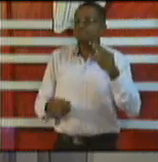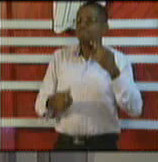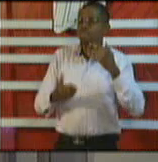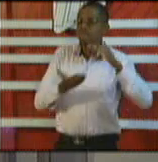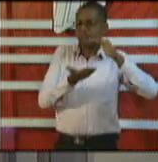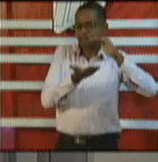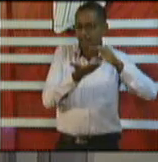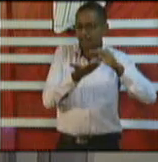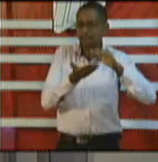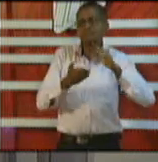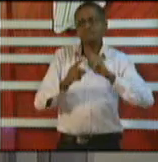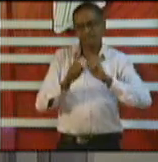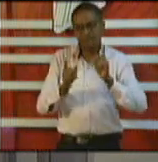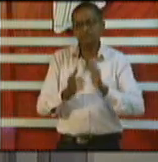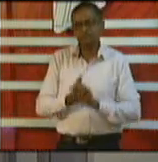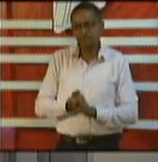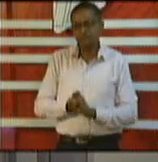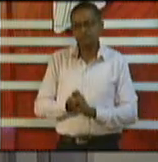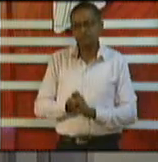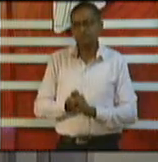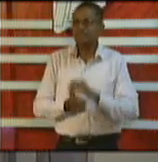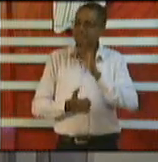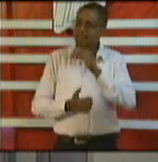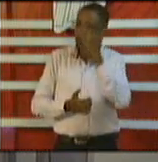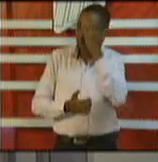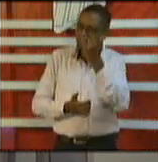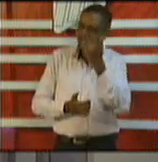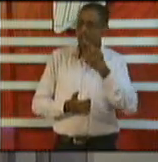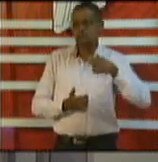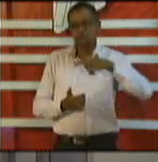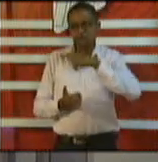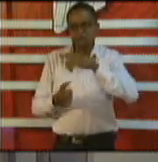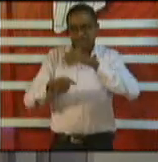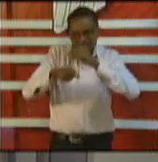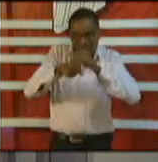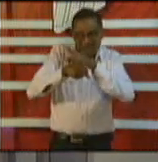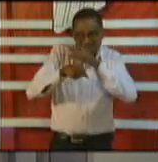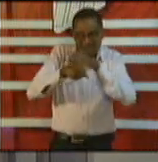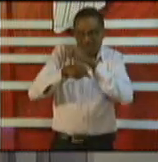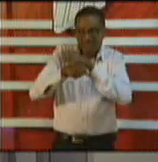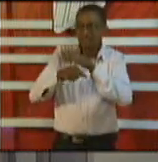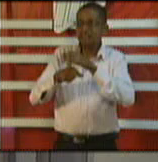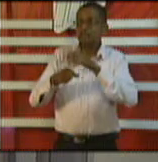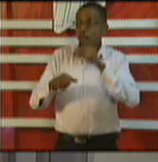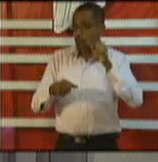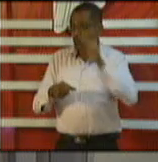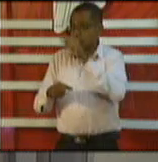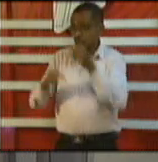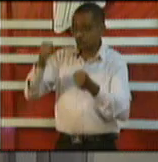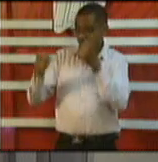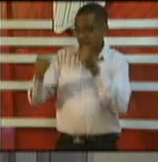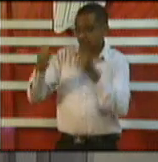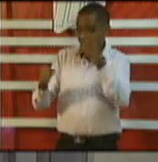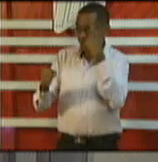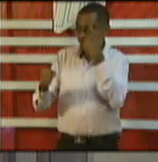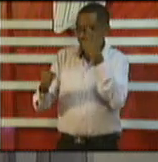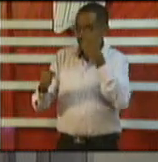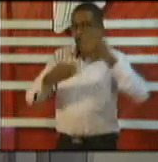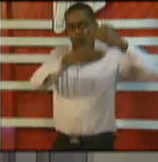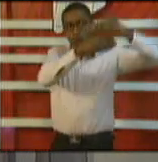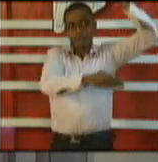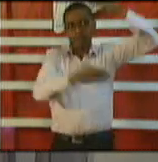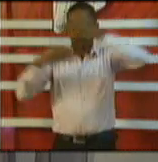we had advised maxi taxis to have natural ventilation so think about a beach as being